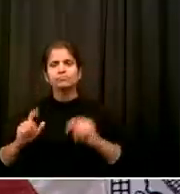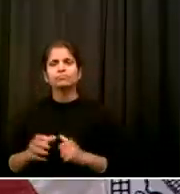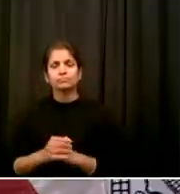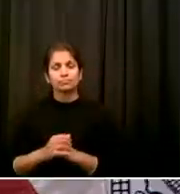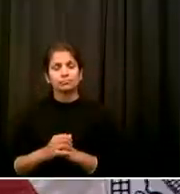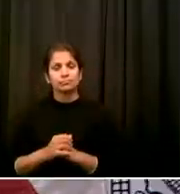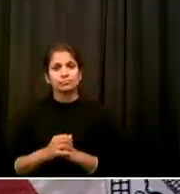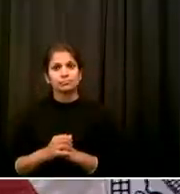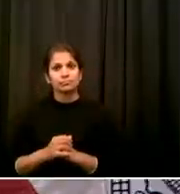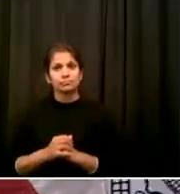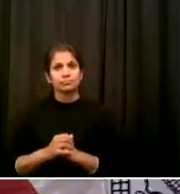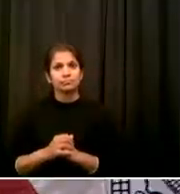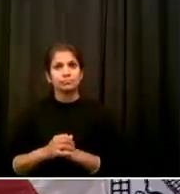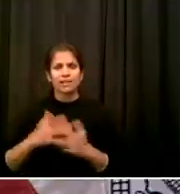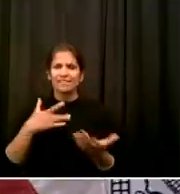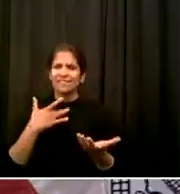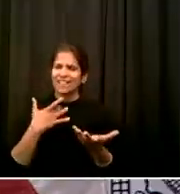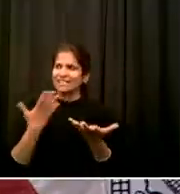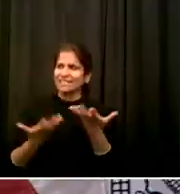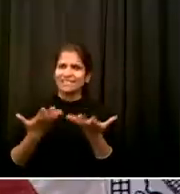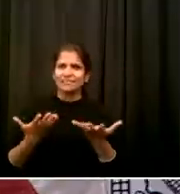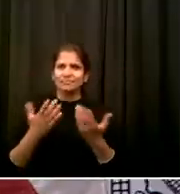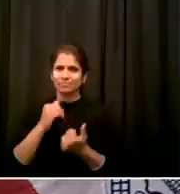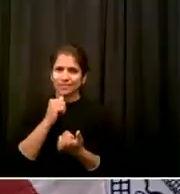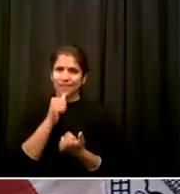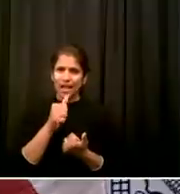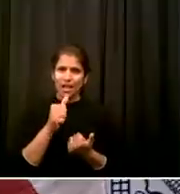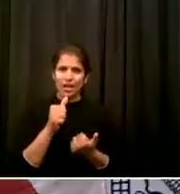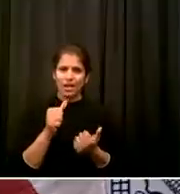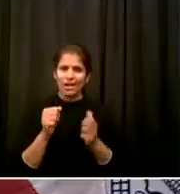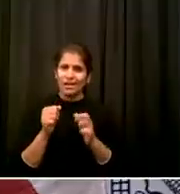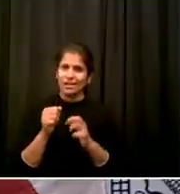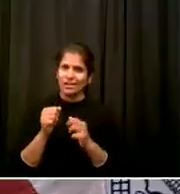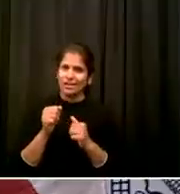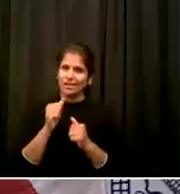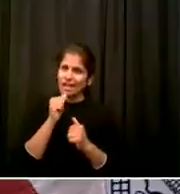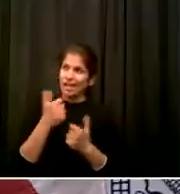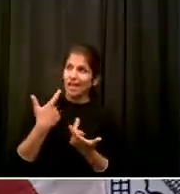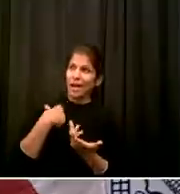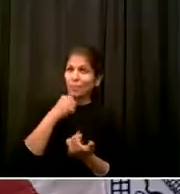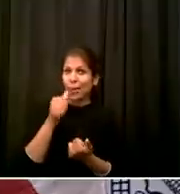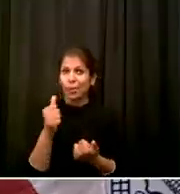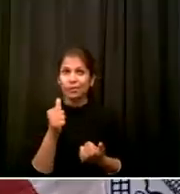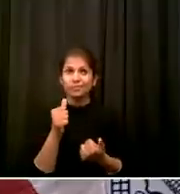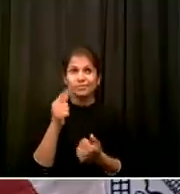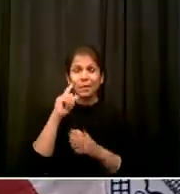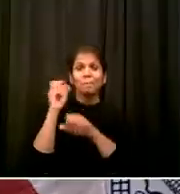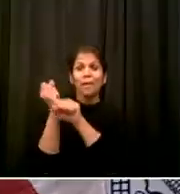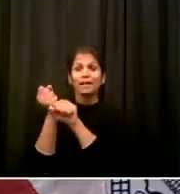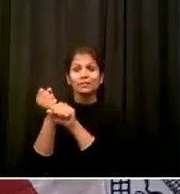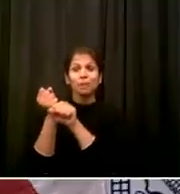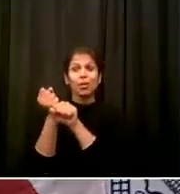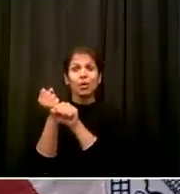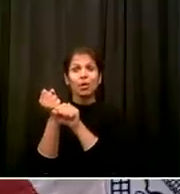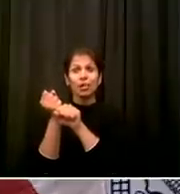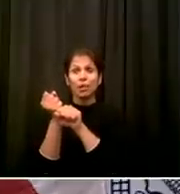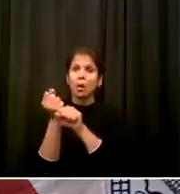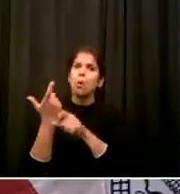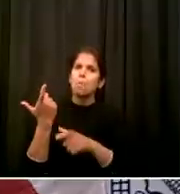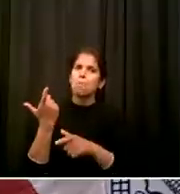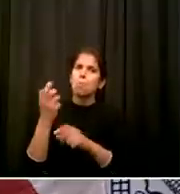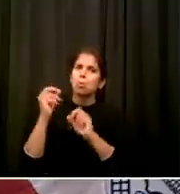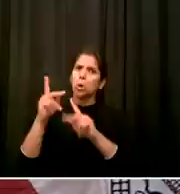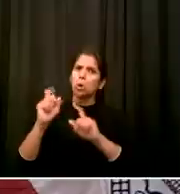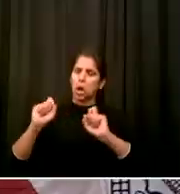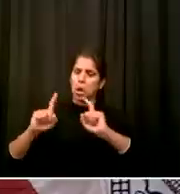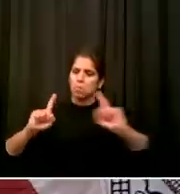say Oh, you know, you could, I love baseball Baseball is my favorite sport That you could have social distancing in baseball Yeah, you could, but